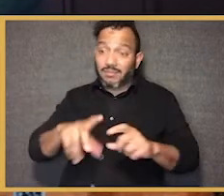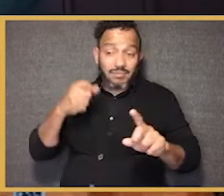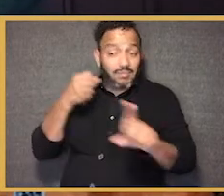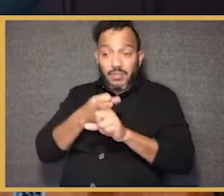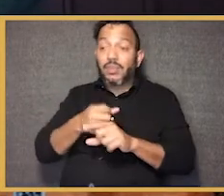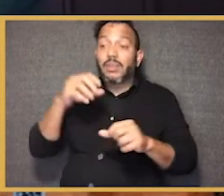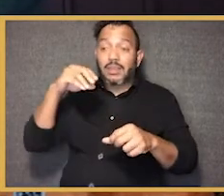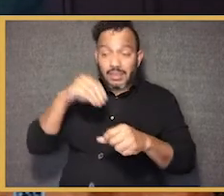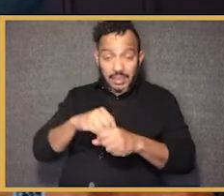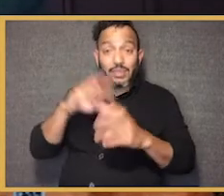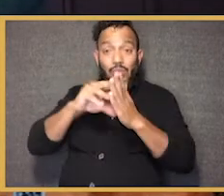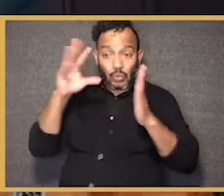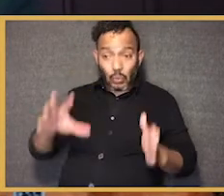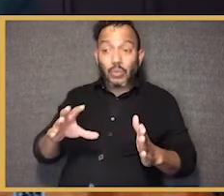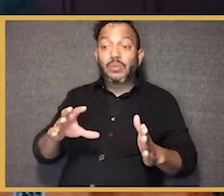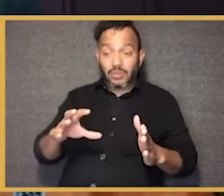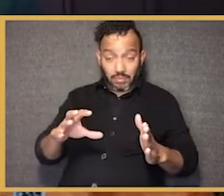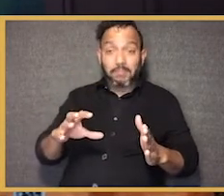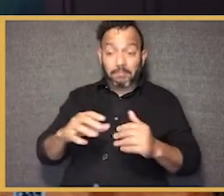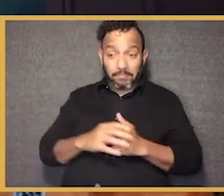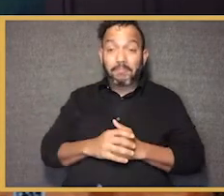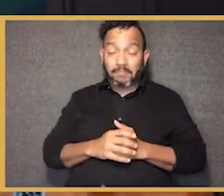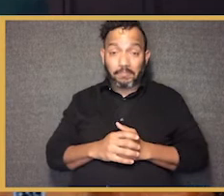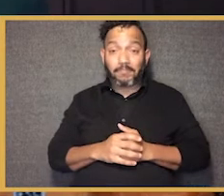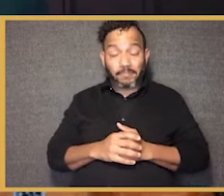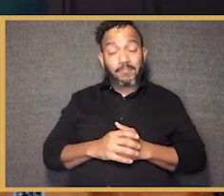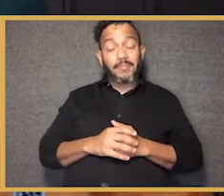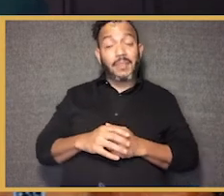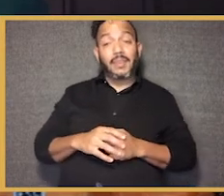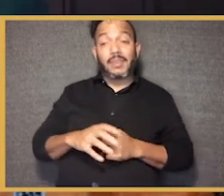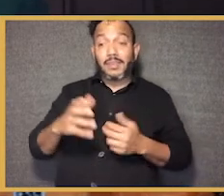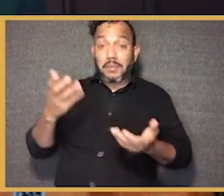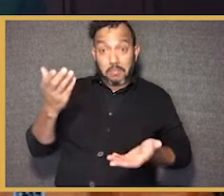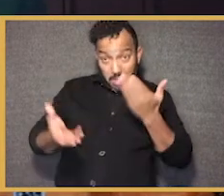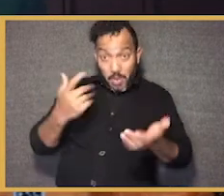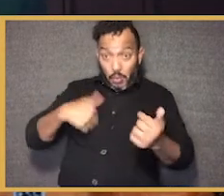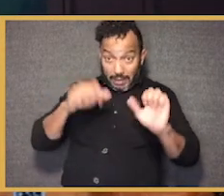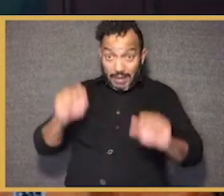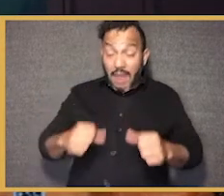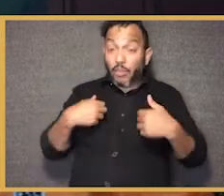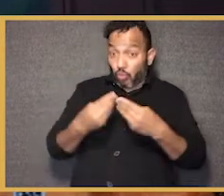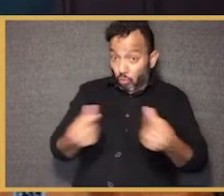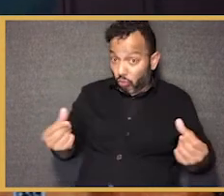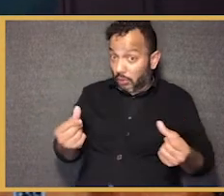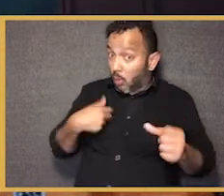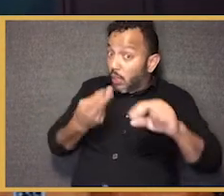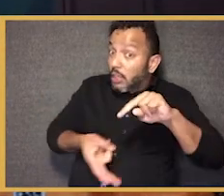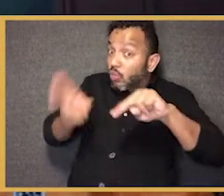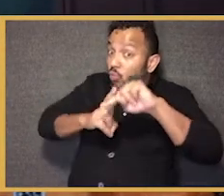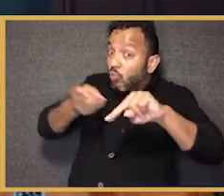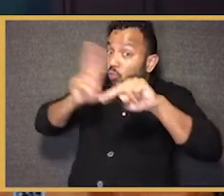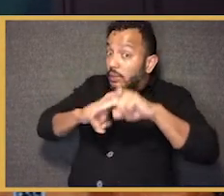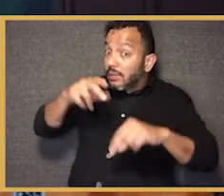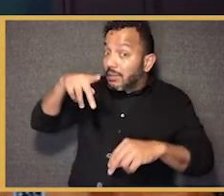disparate impact on black students who carry this additional debt. Well, there are public policy solutions. We can increase